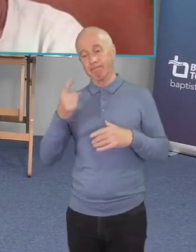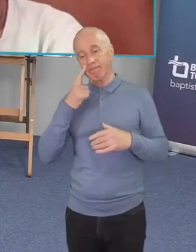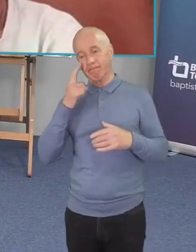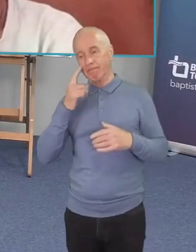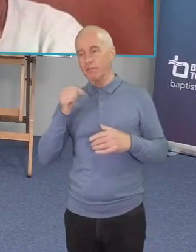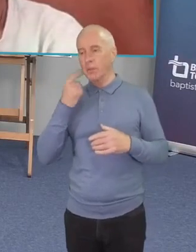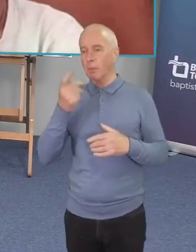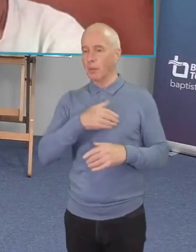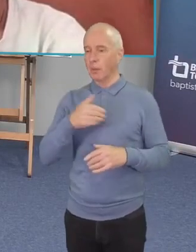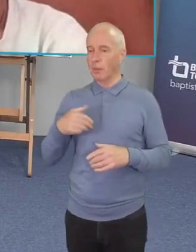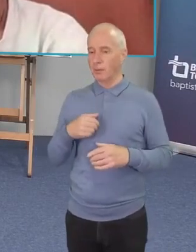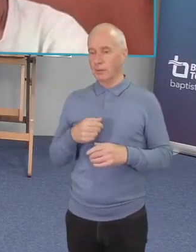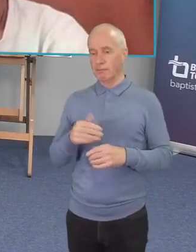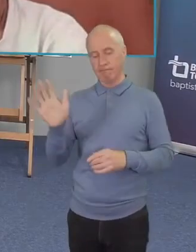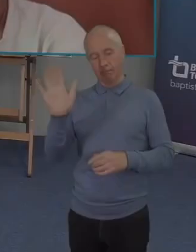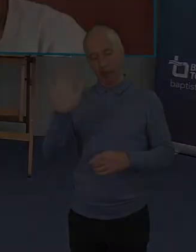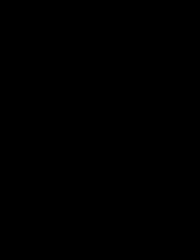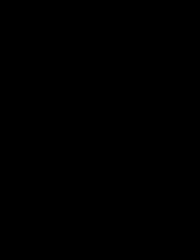take care